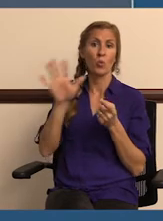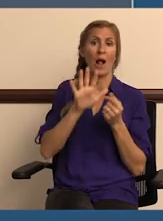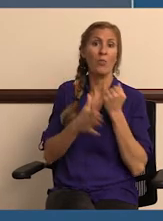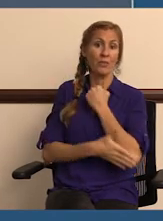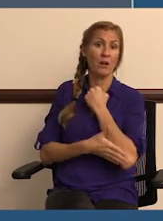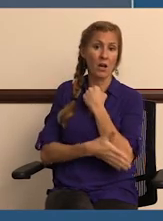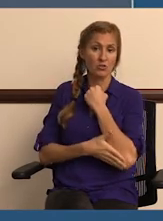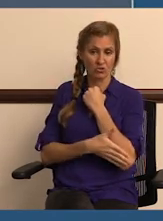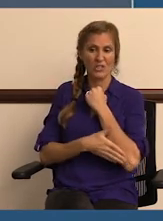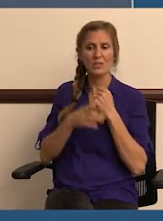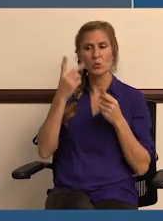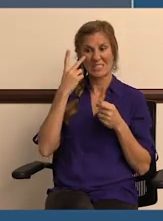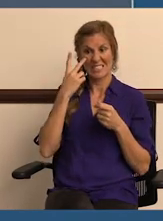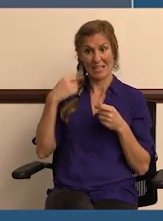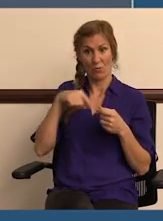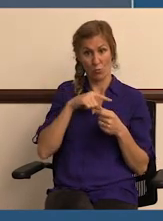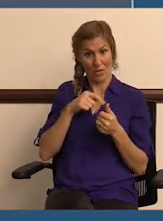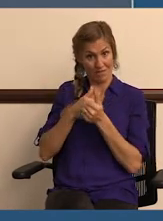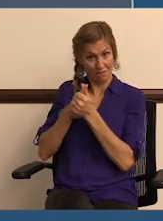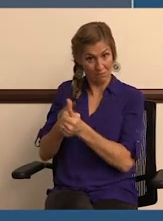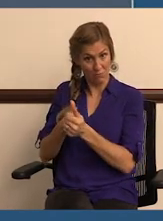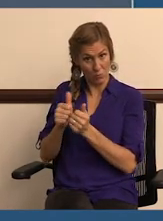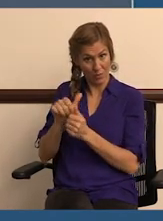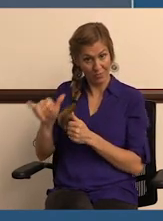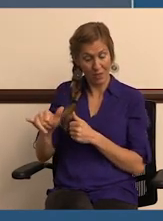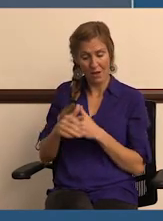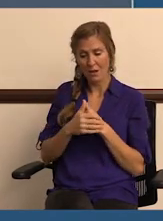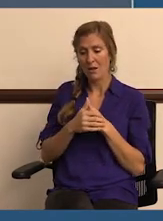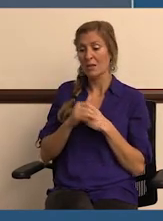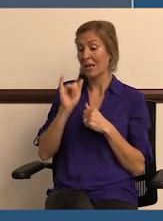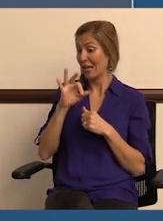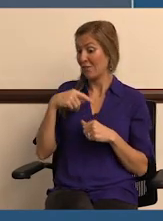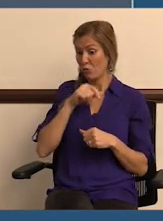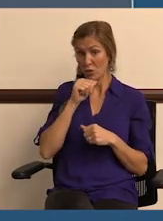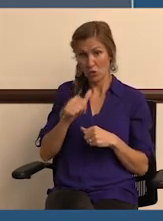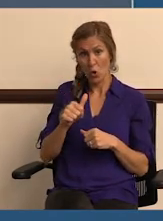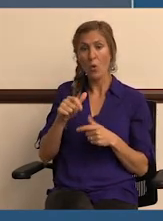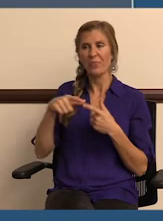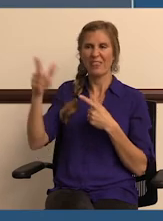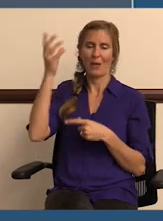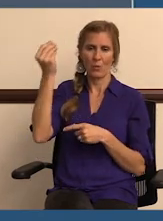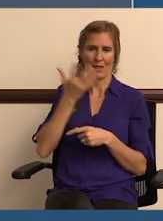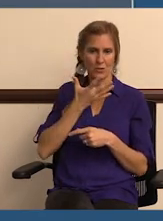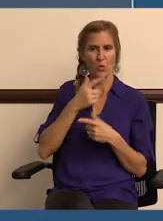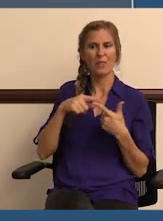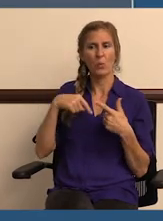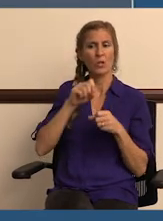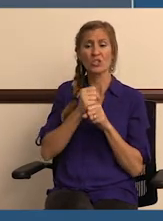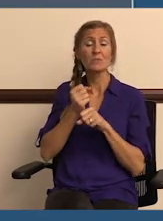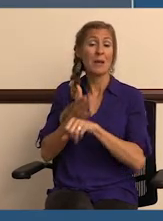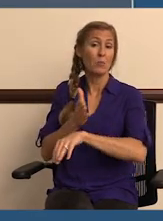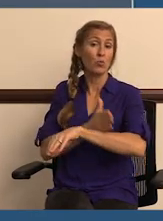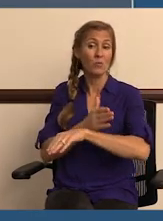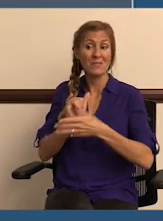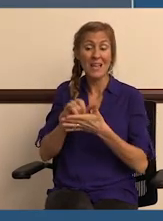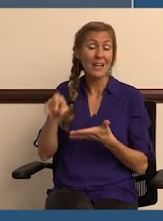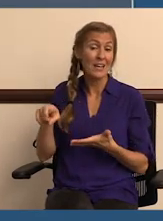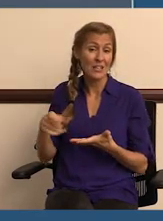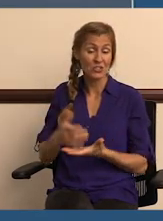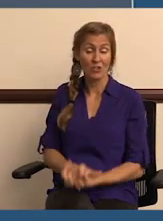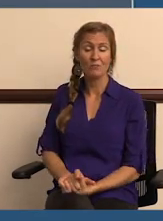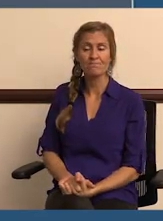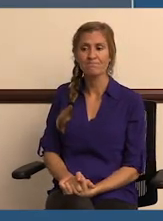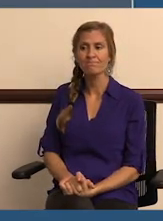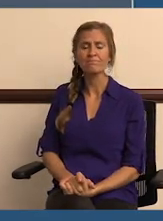works departments throughout the country and to see if we fall in line with them. If we don't, they'll let us know and we'll just make the